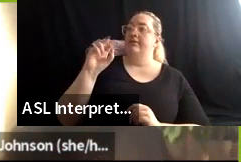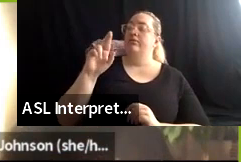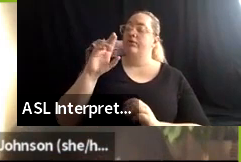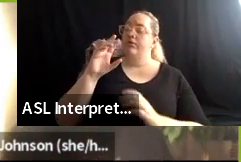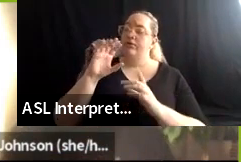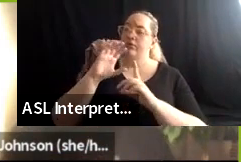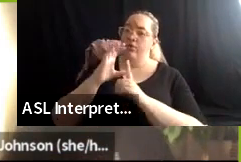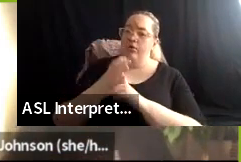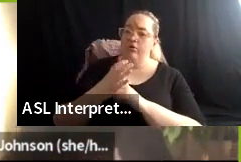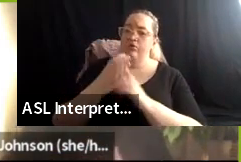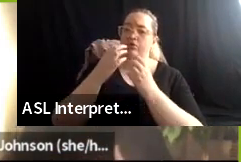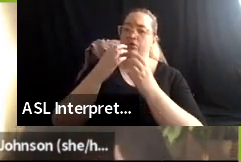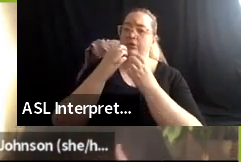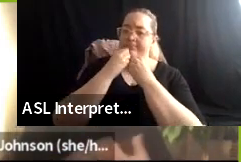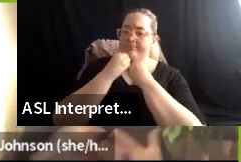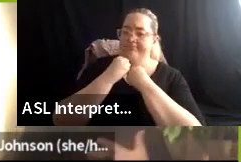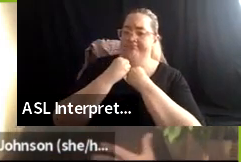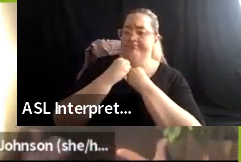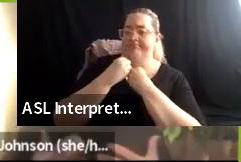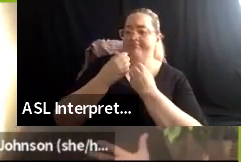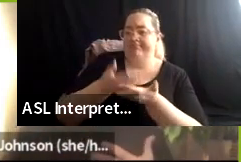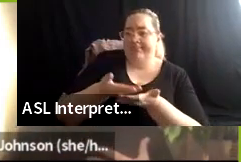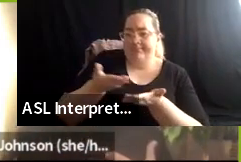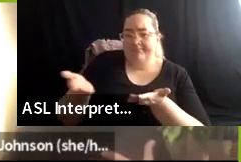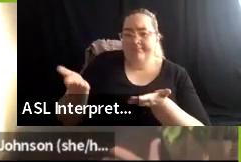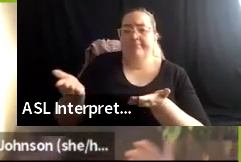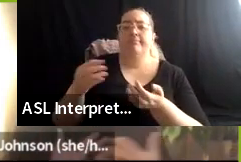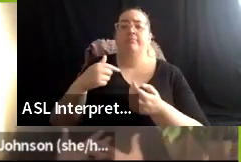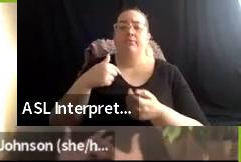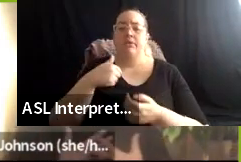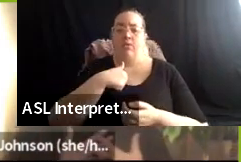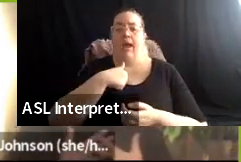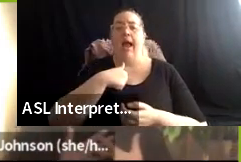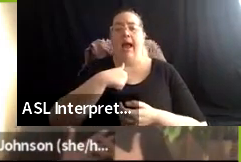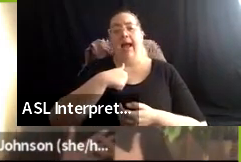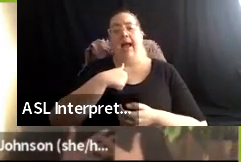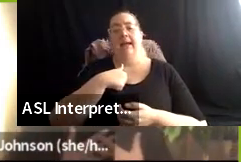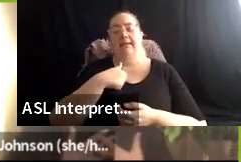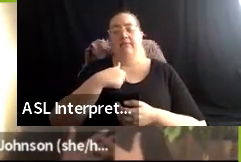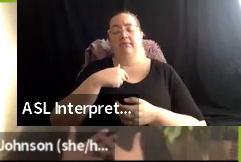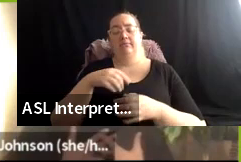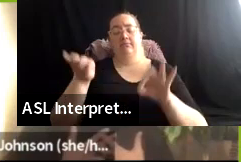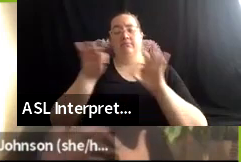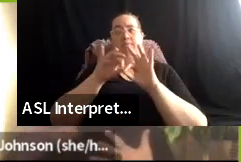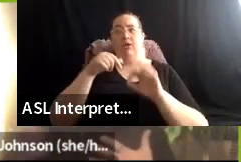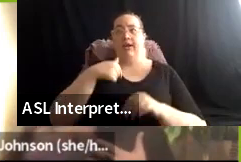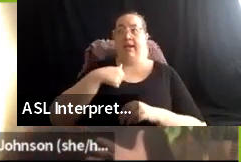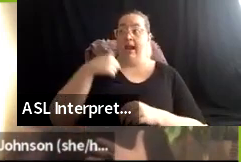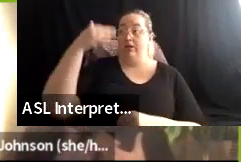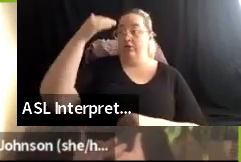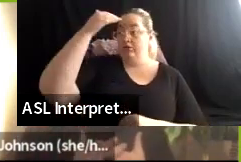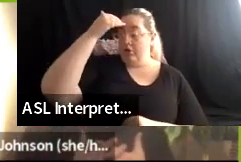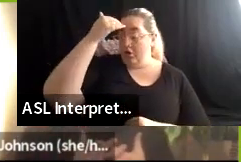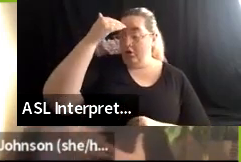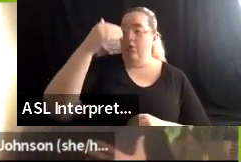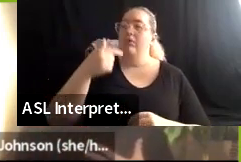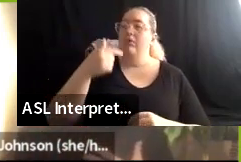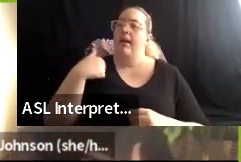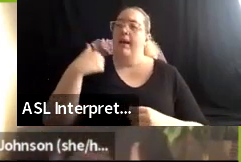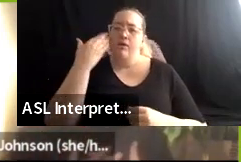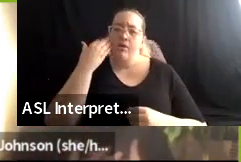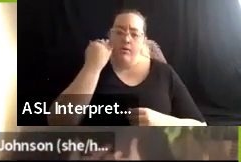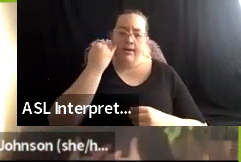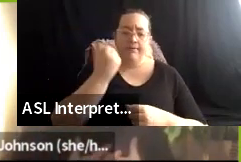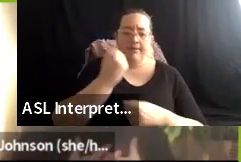I'm, if I'm coming onto those premises, um, at the very least I need to know about, so I can make a decision of whether that's a, a safe, a good,